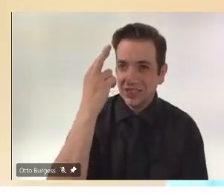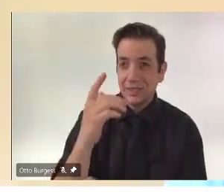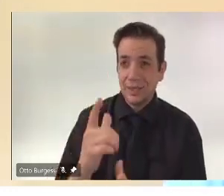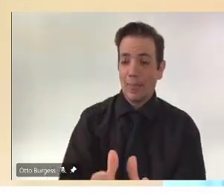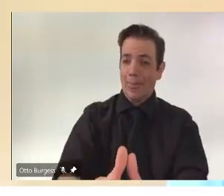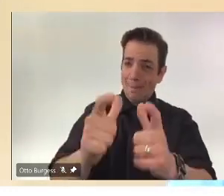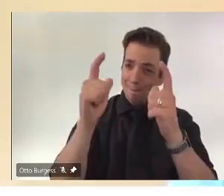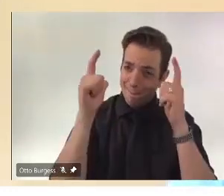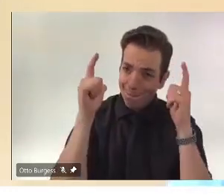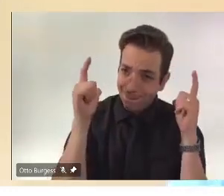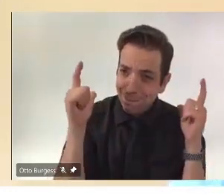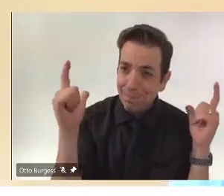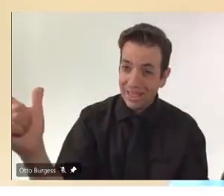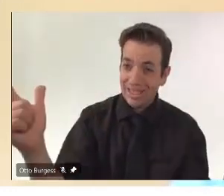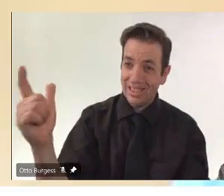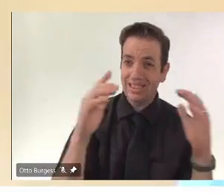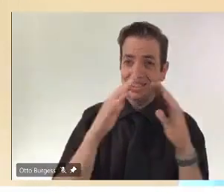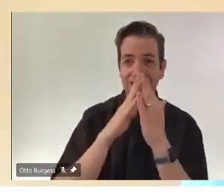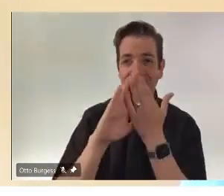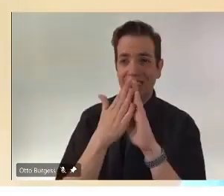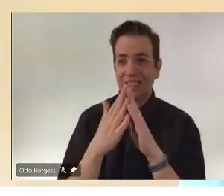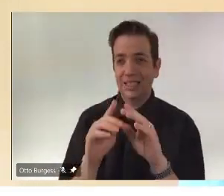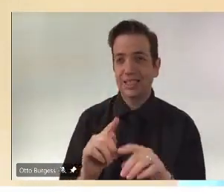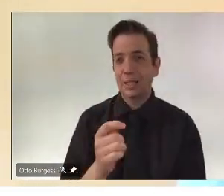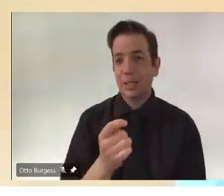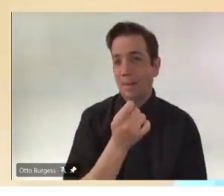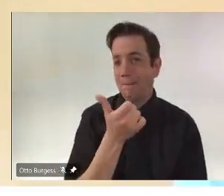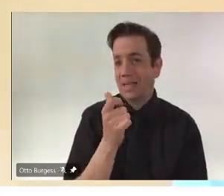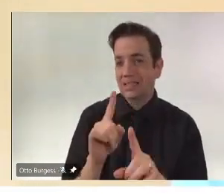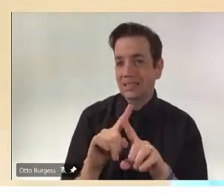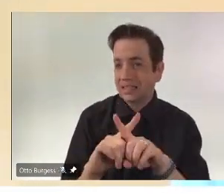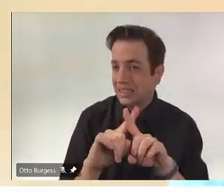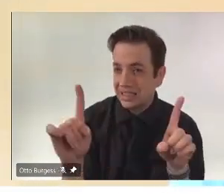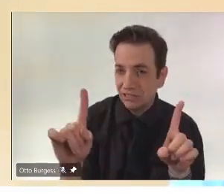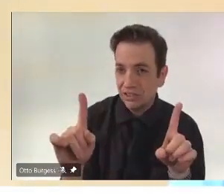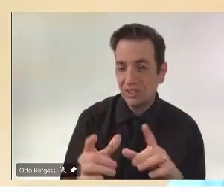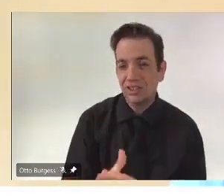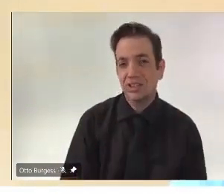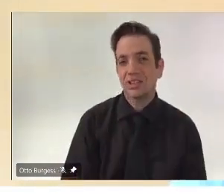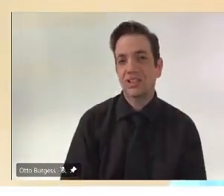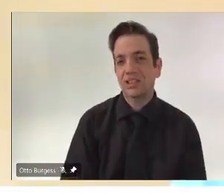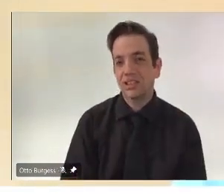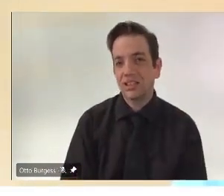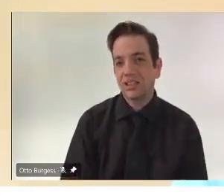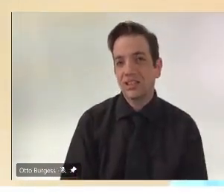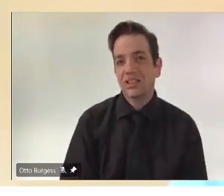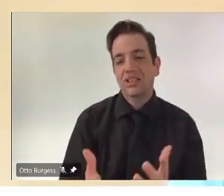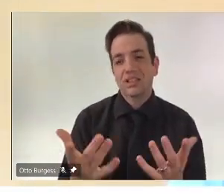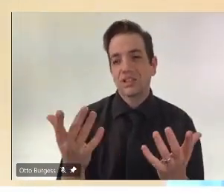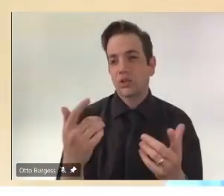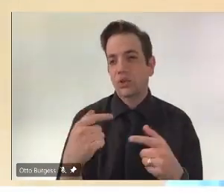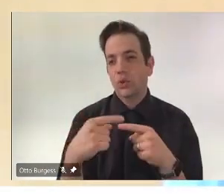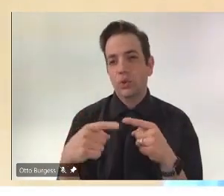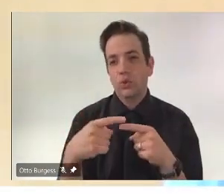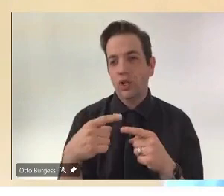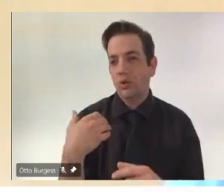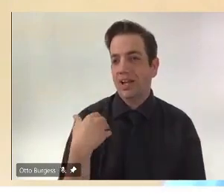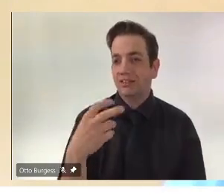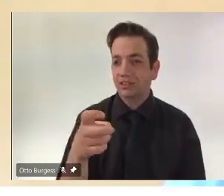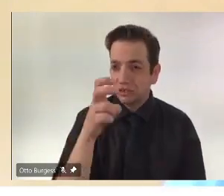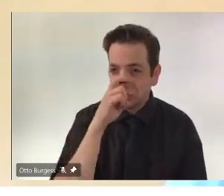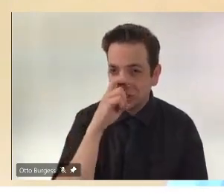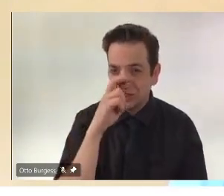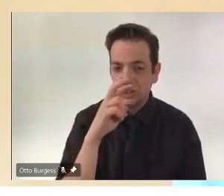which we saw in Regina and took a lot of effort, stricter public health measures in Regina, a lot of effort by all of us, restaurants and bars,